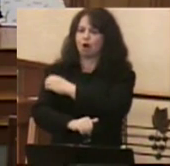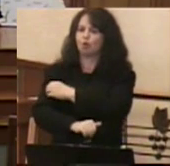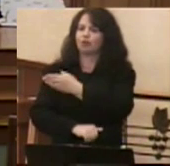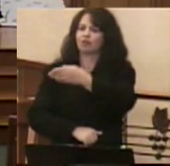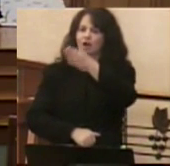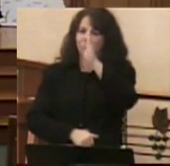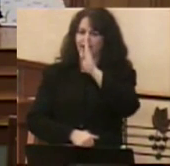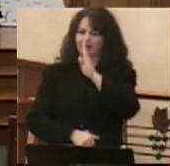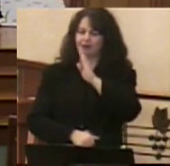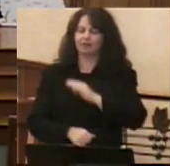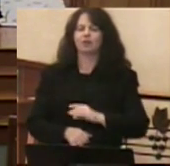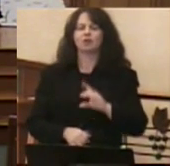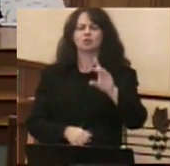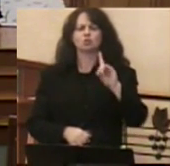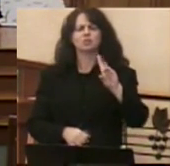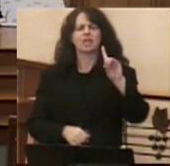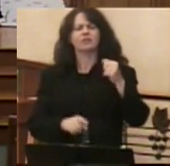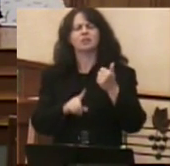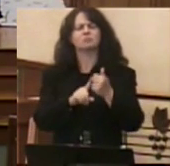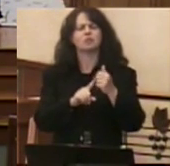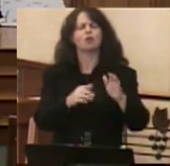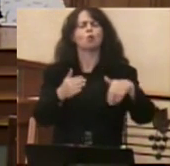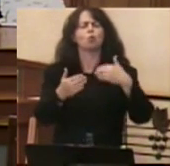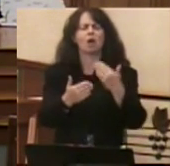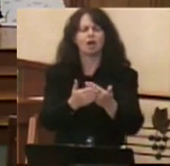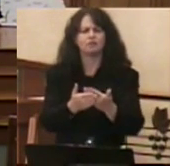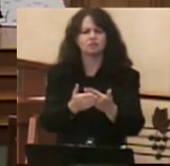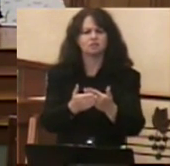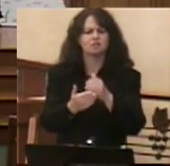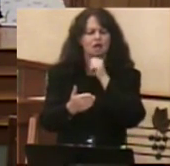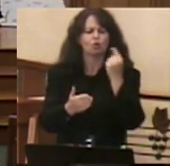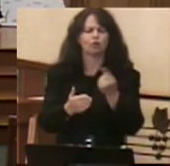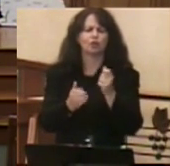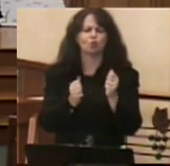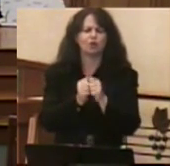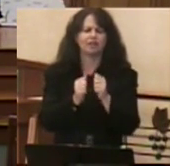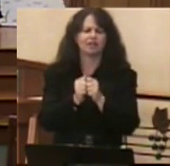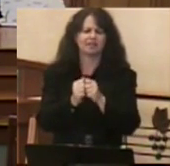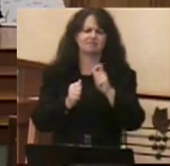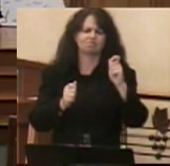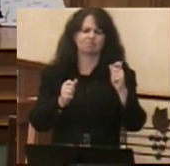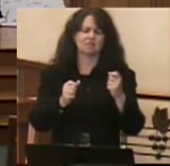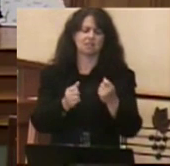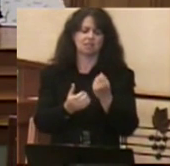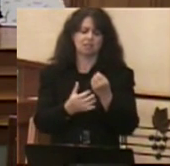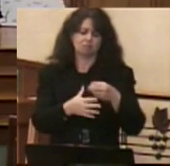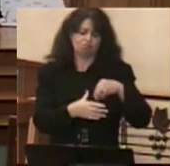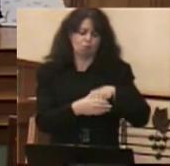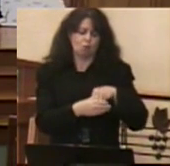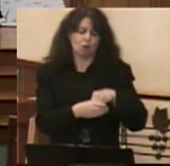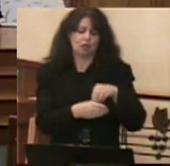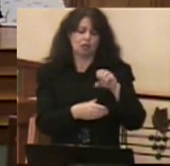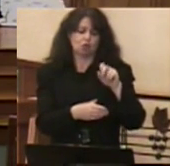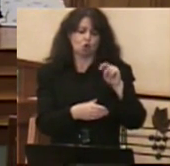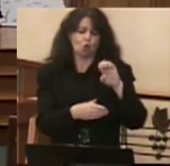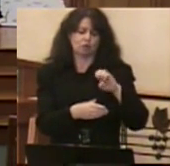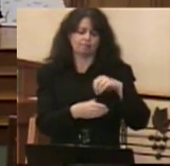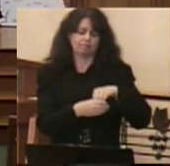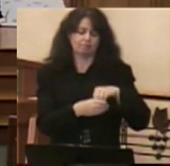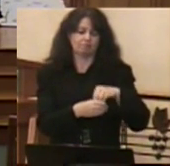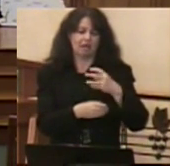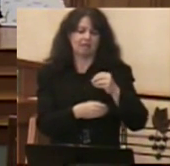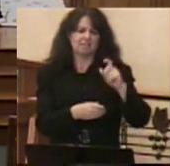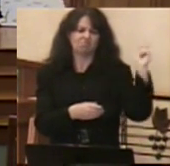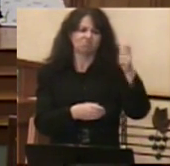David arrives on the scene, not only with his slingshot and a few small stones, but with the